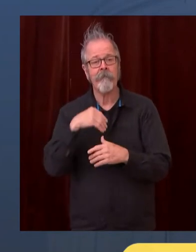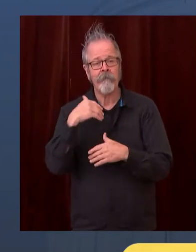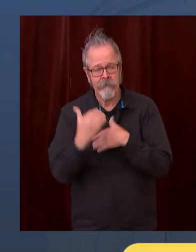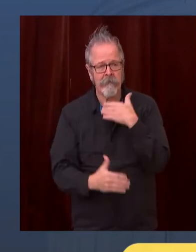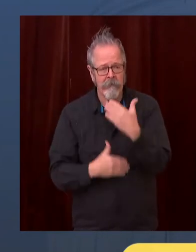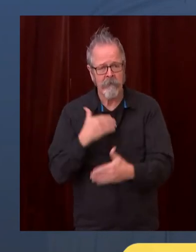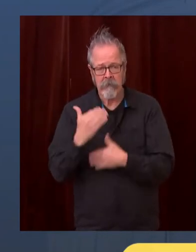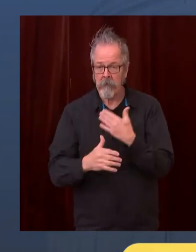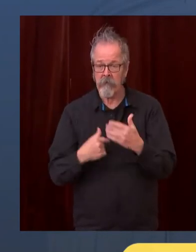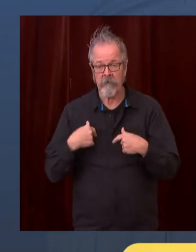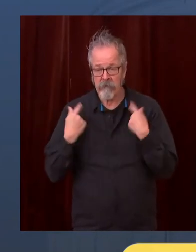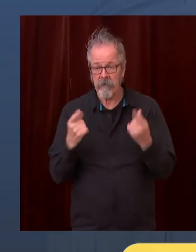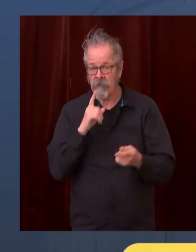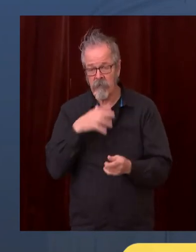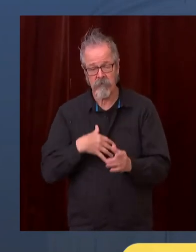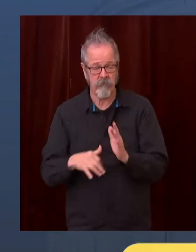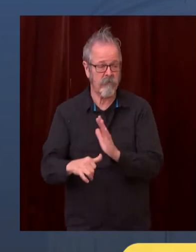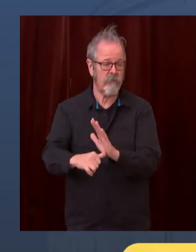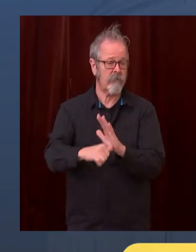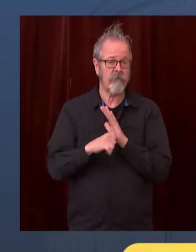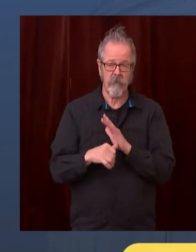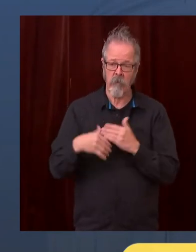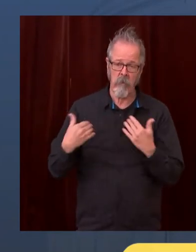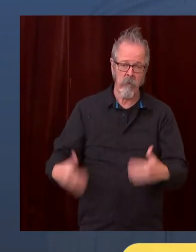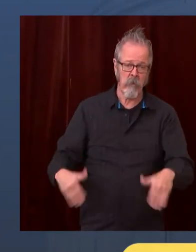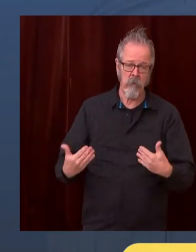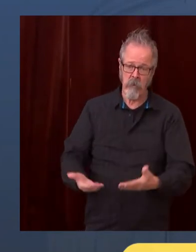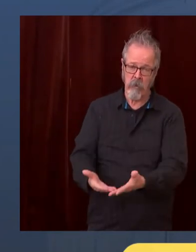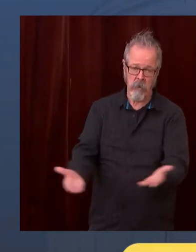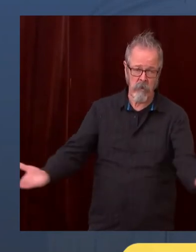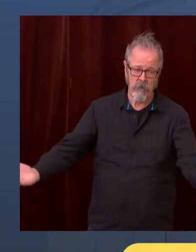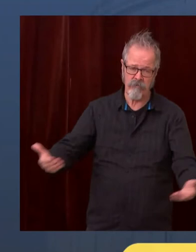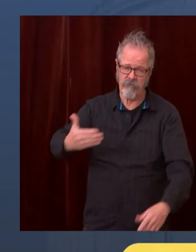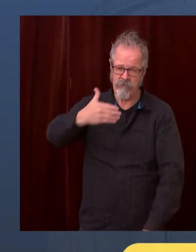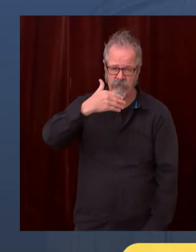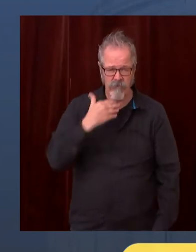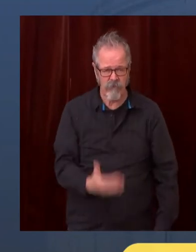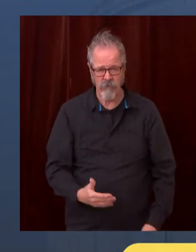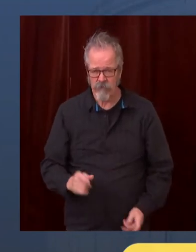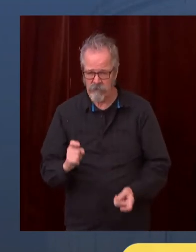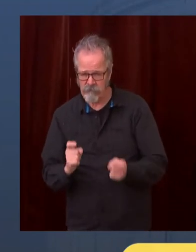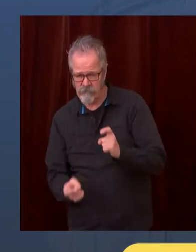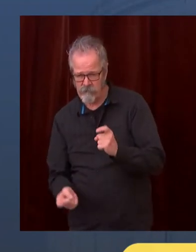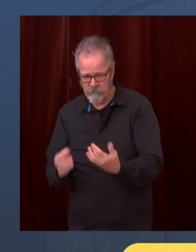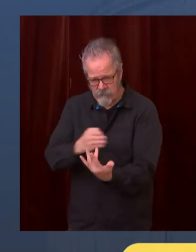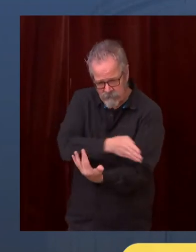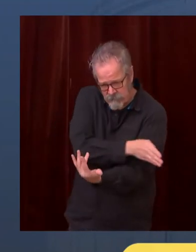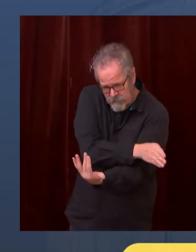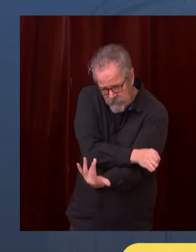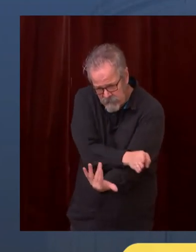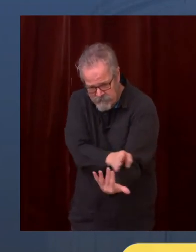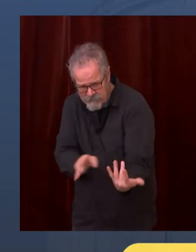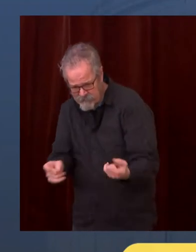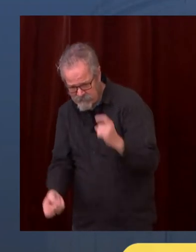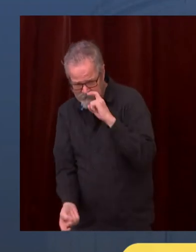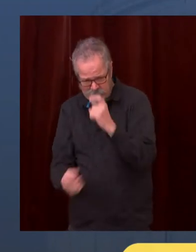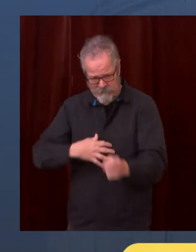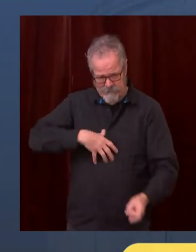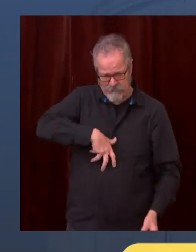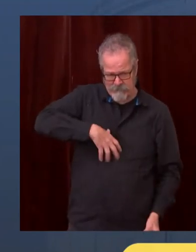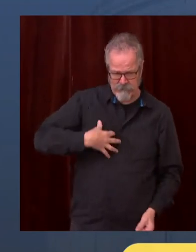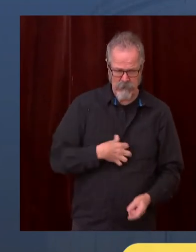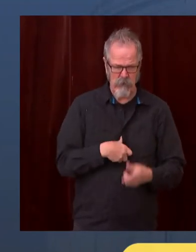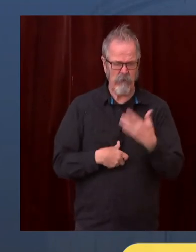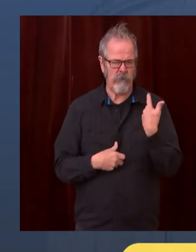Governor Inslee and the team have really put forth as it comes to fighting this pandemic, not just today, but for months and months on end.